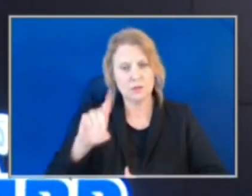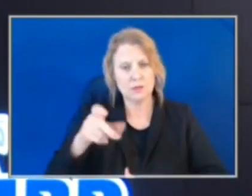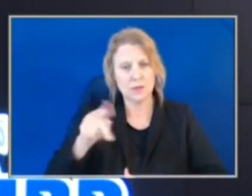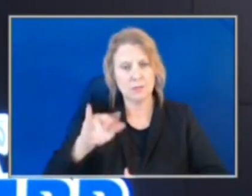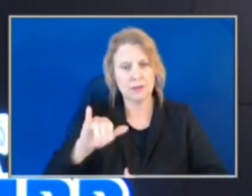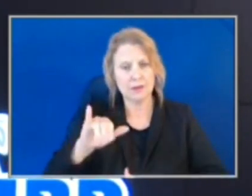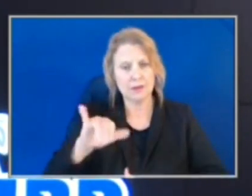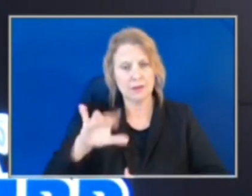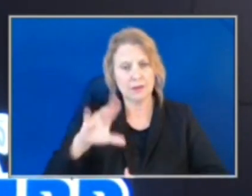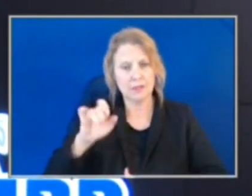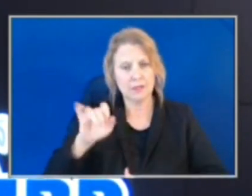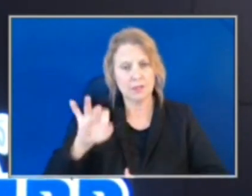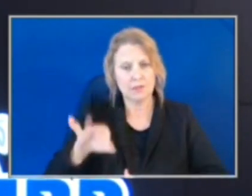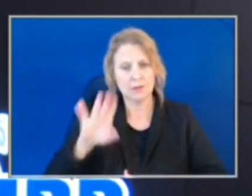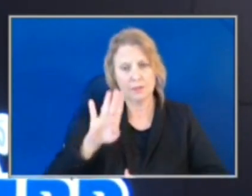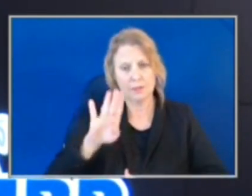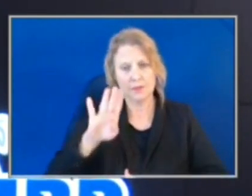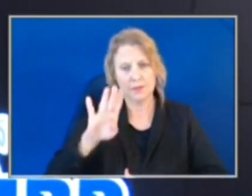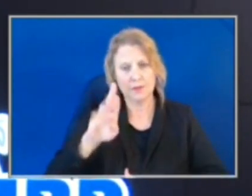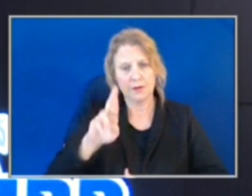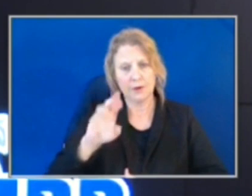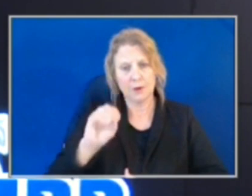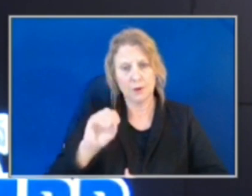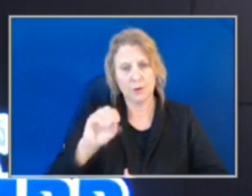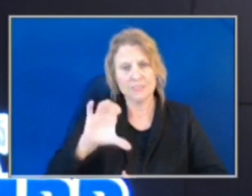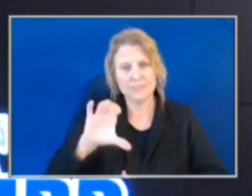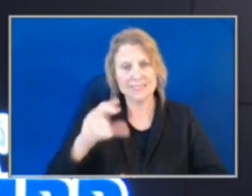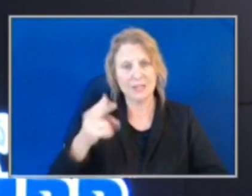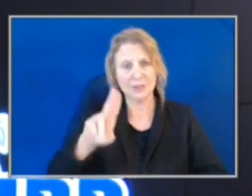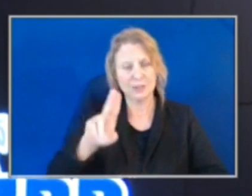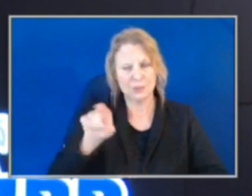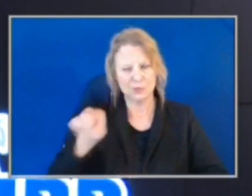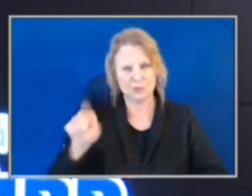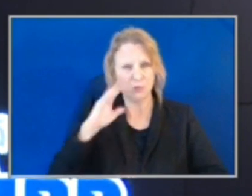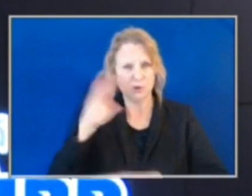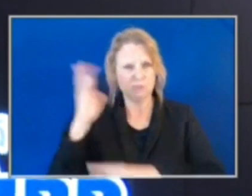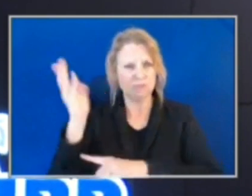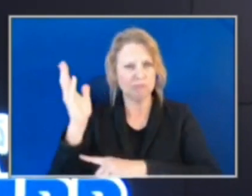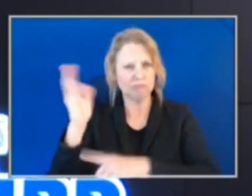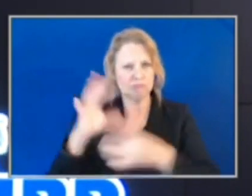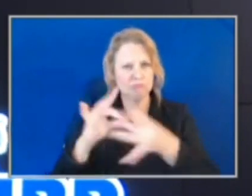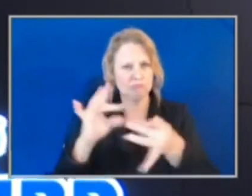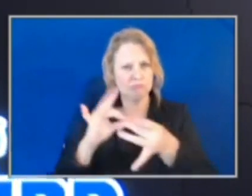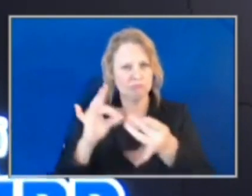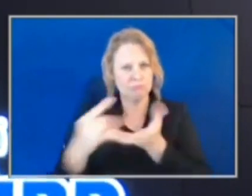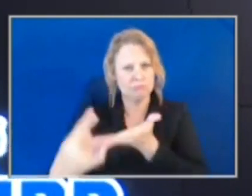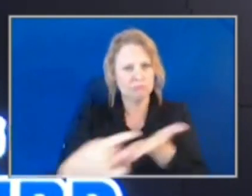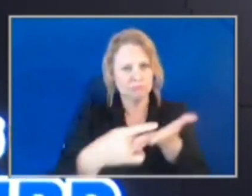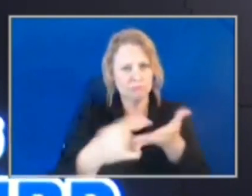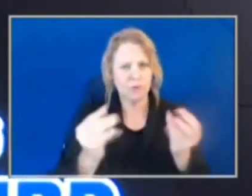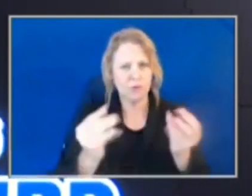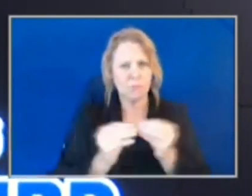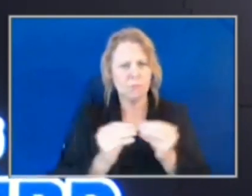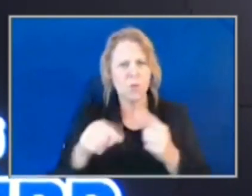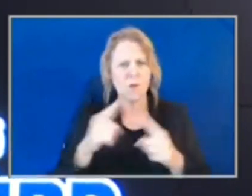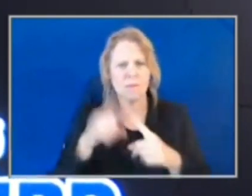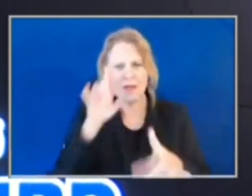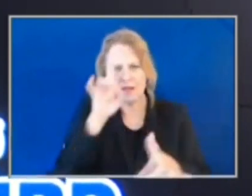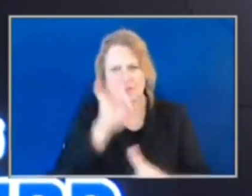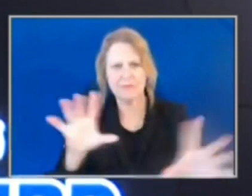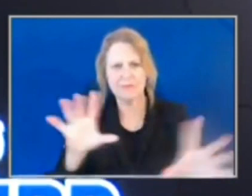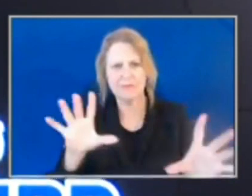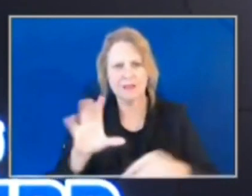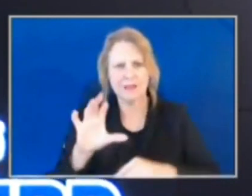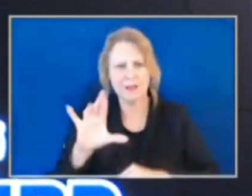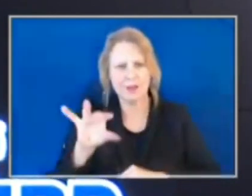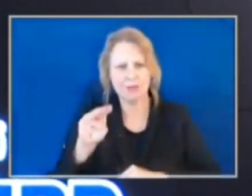That's B-R-O-C-H-U. He's going to come to share more about violent crime this year and